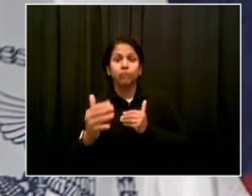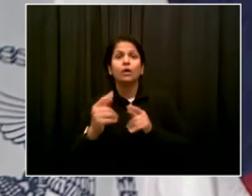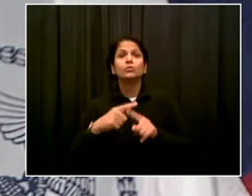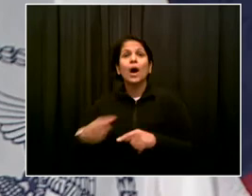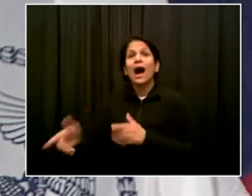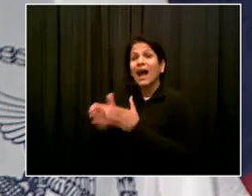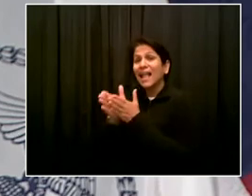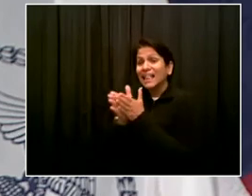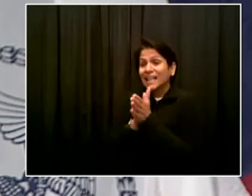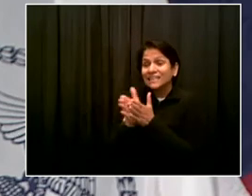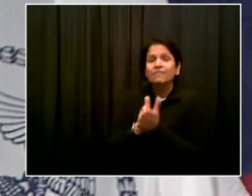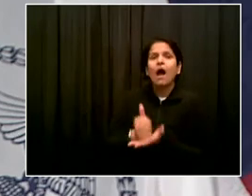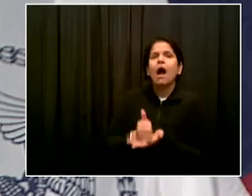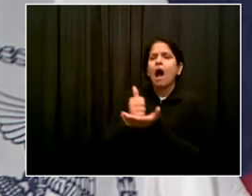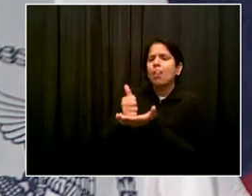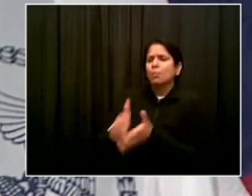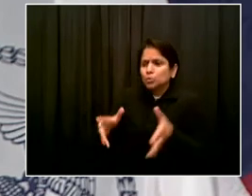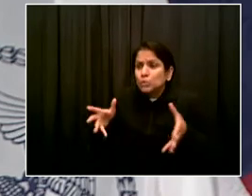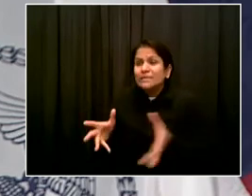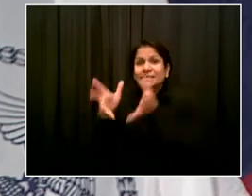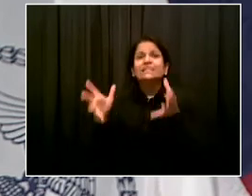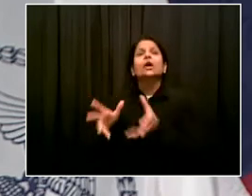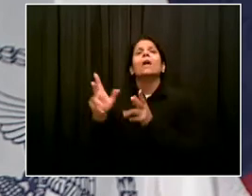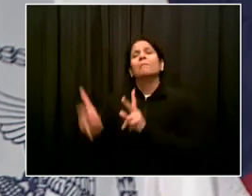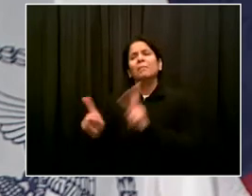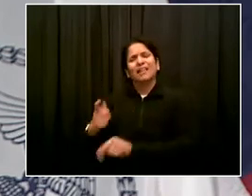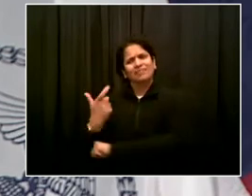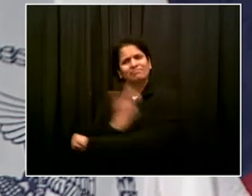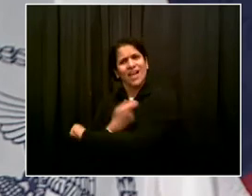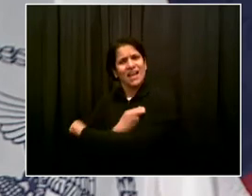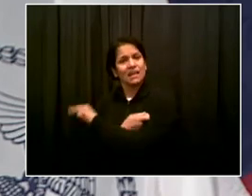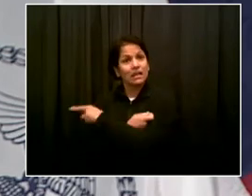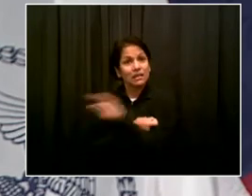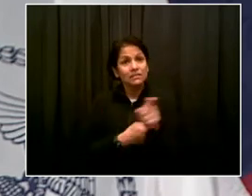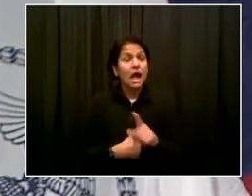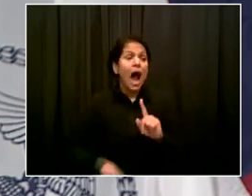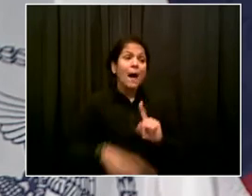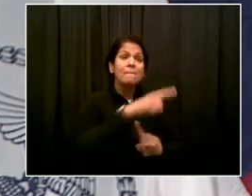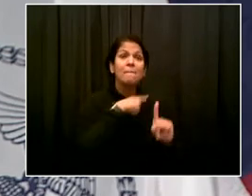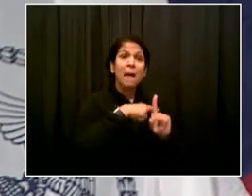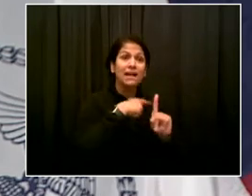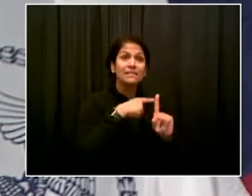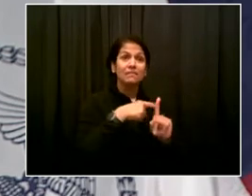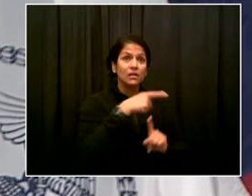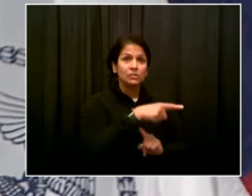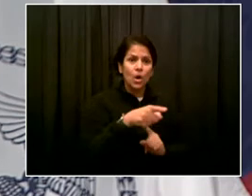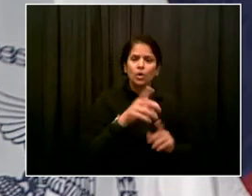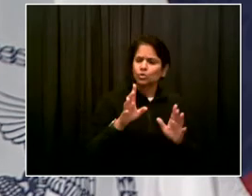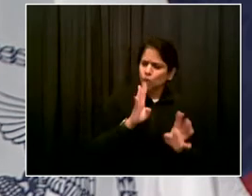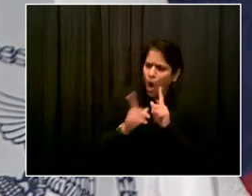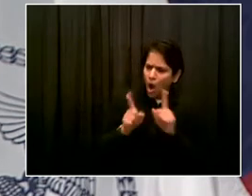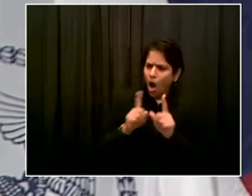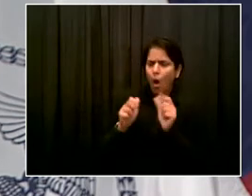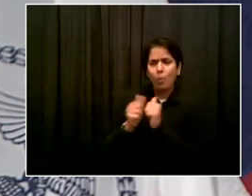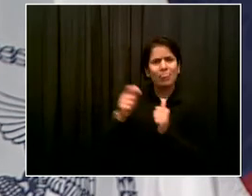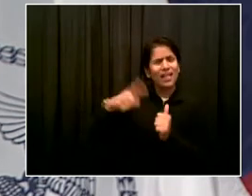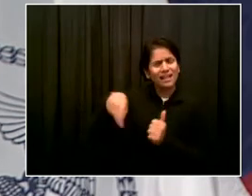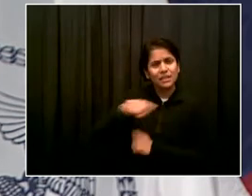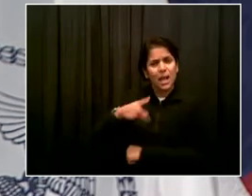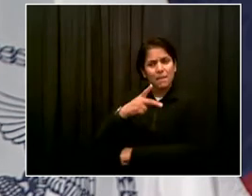information getting around and answers to questions that's going to help. I think you're going to see just consistent improvement in that number.